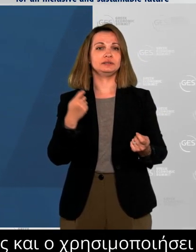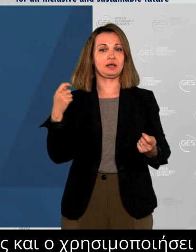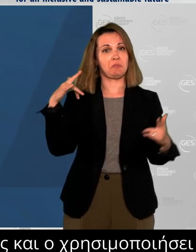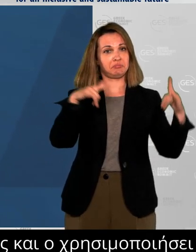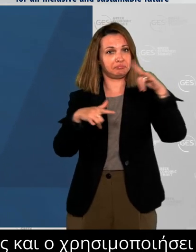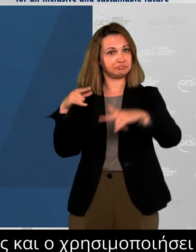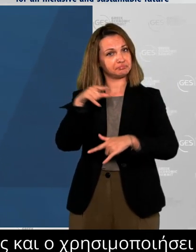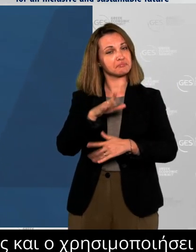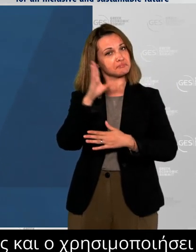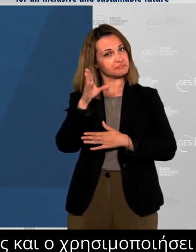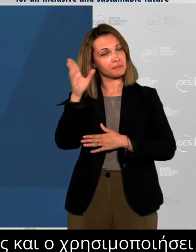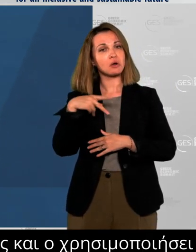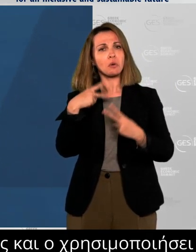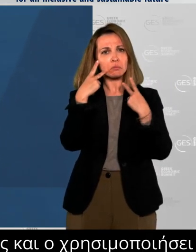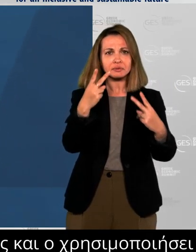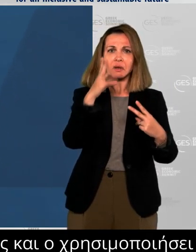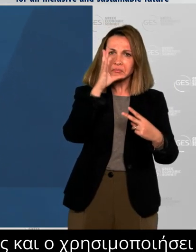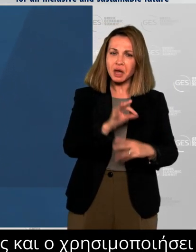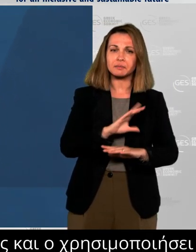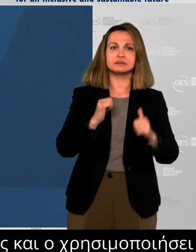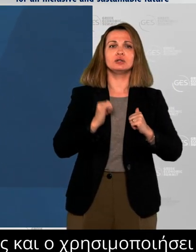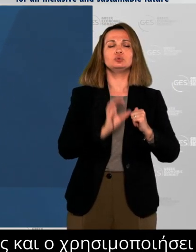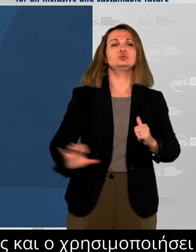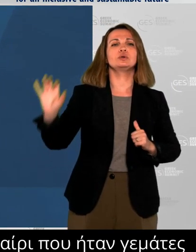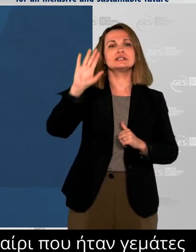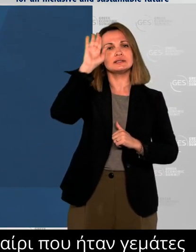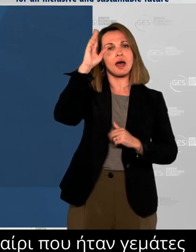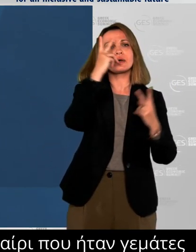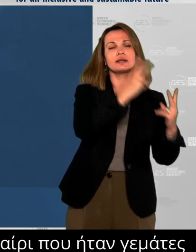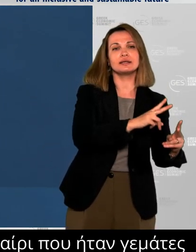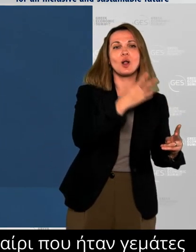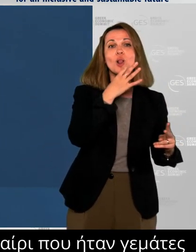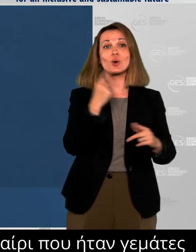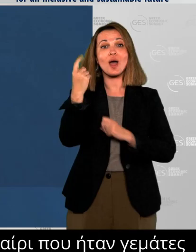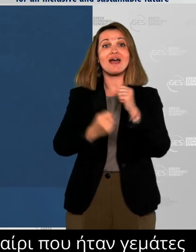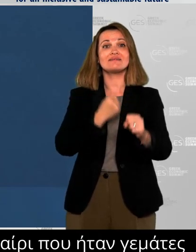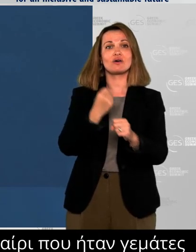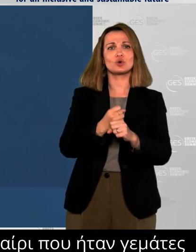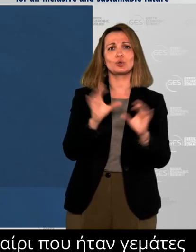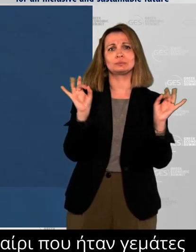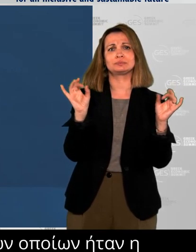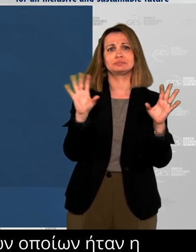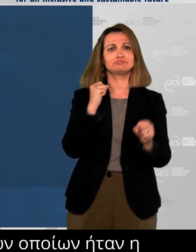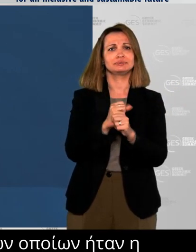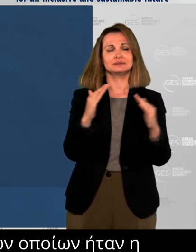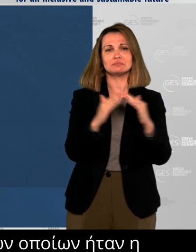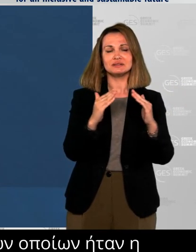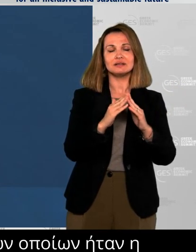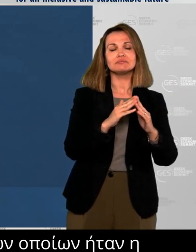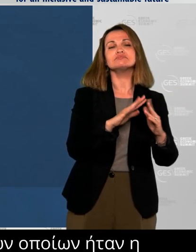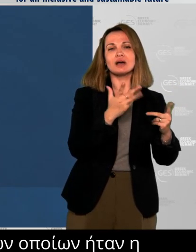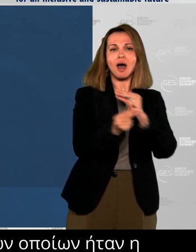I know how important this service was to our visitors, and how much they look forward to their time in Greece.